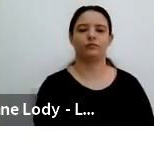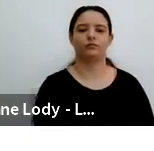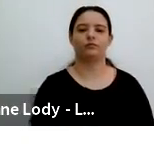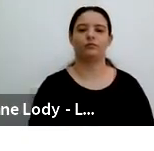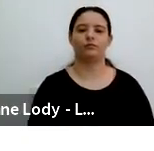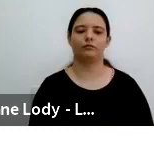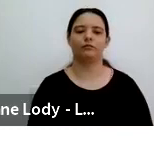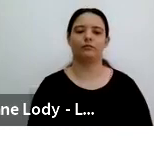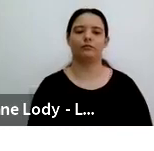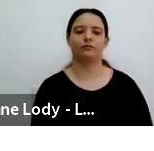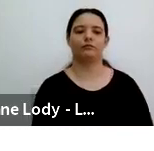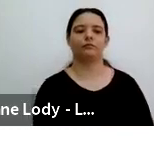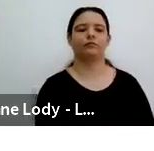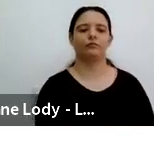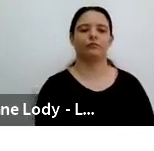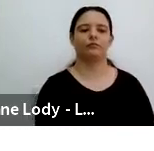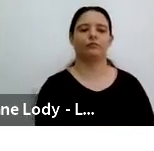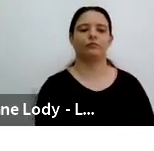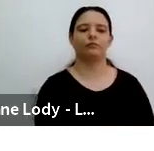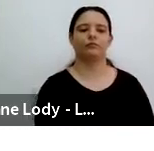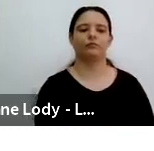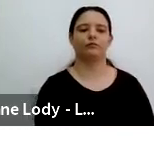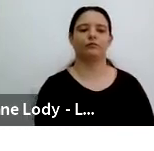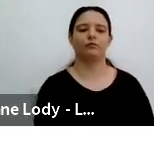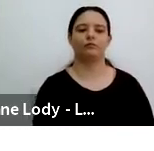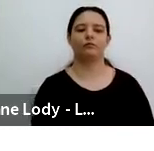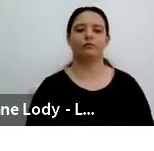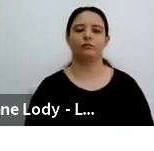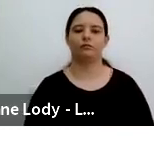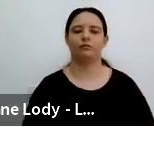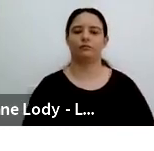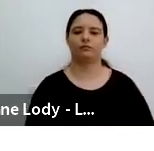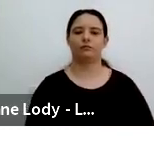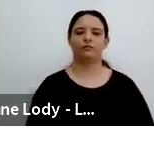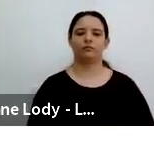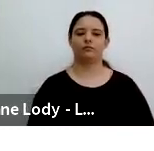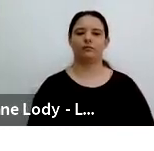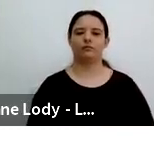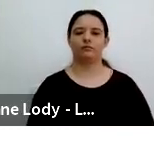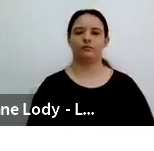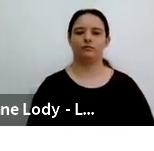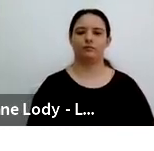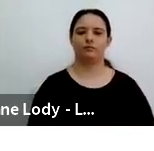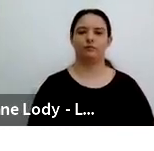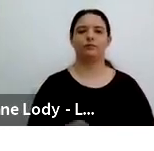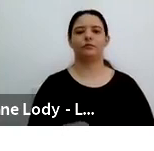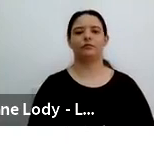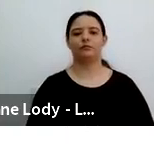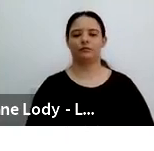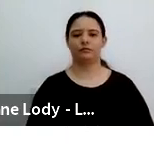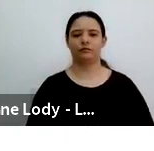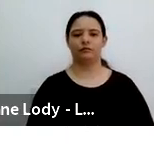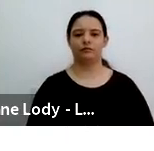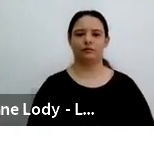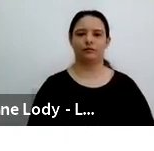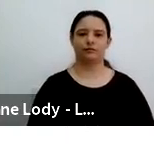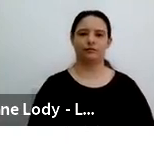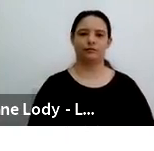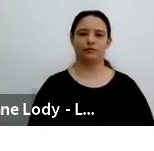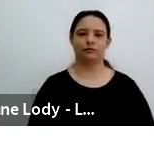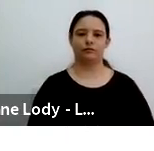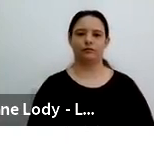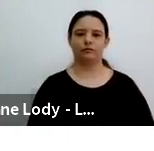Então tá. E se você estiver assistindo a gente pelo Facebook e quiser participar aqui pra poder ouvir em português, manda uma